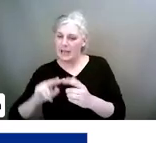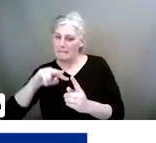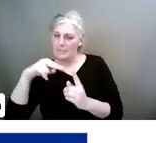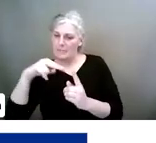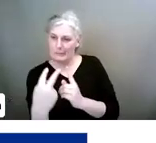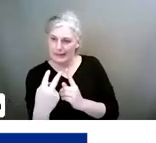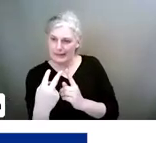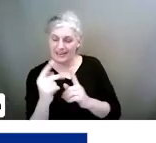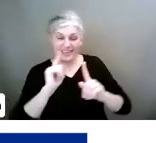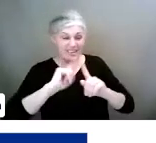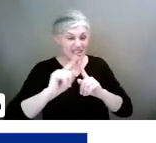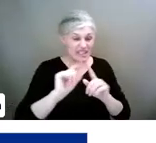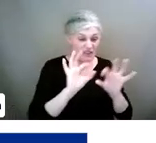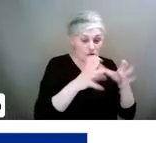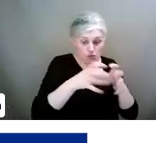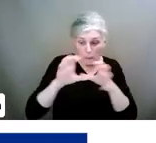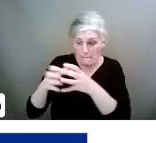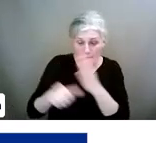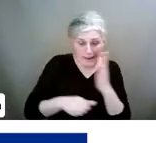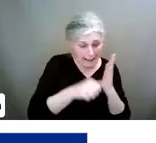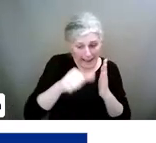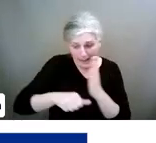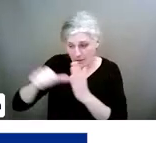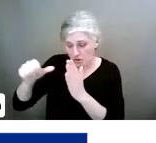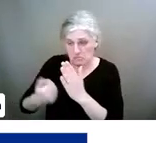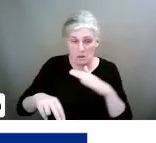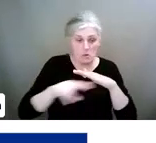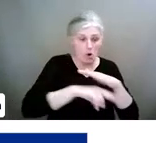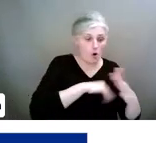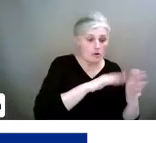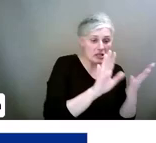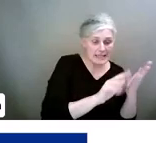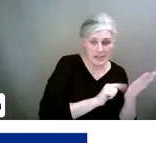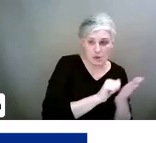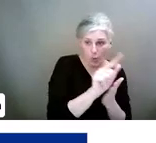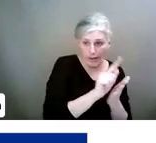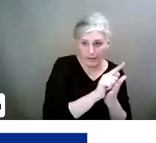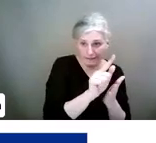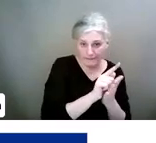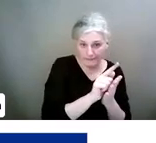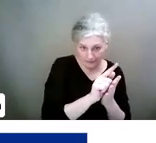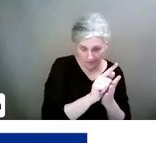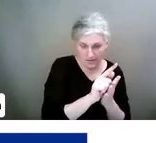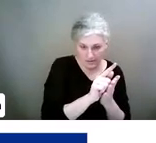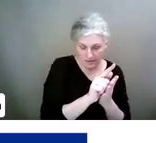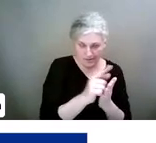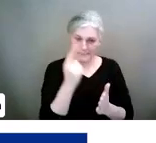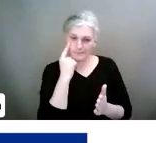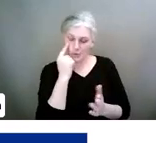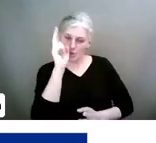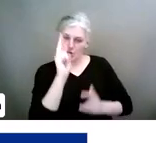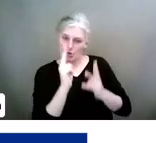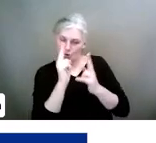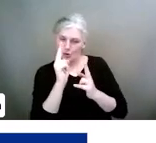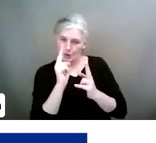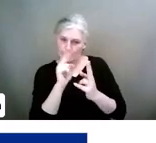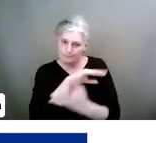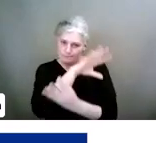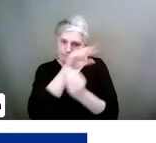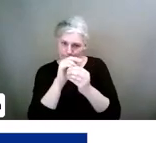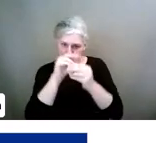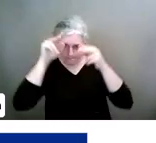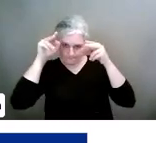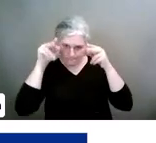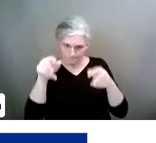of all ages. You may have kids just under 10, 12. Looking at this, it should give you a good insight